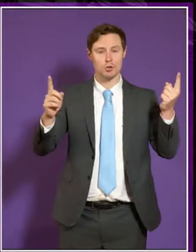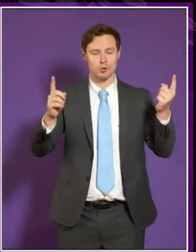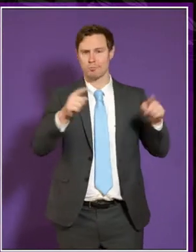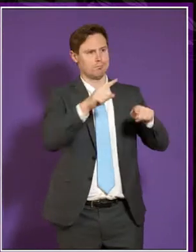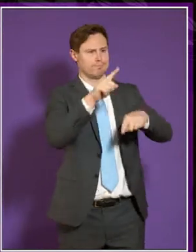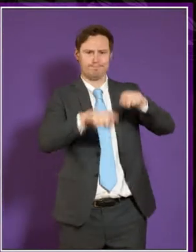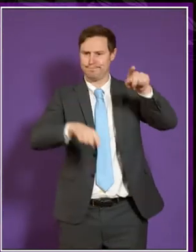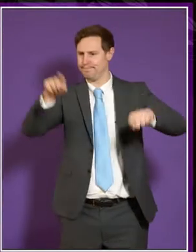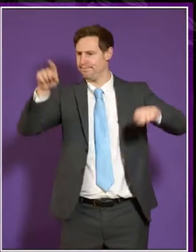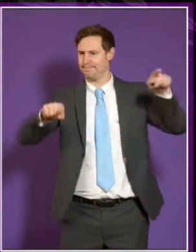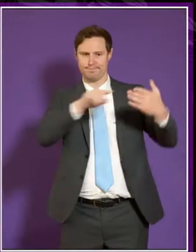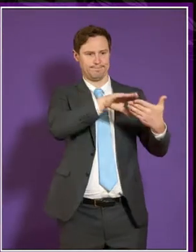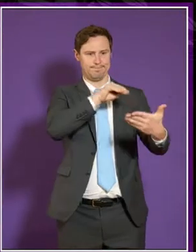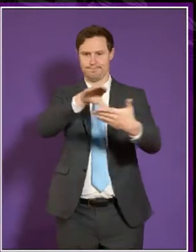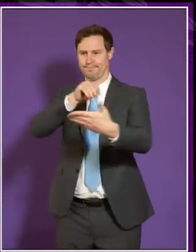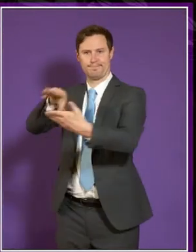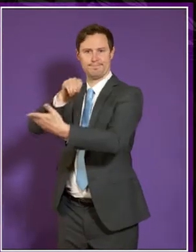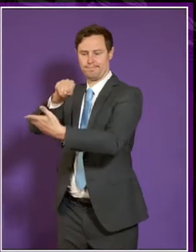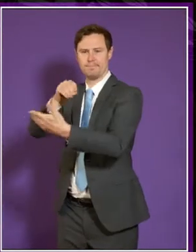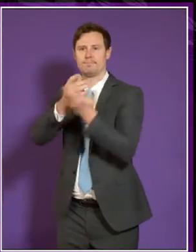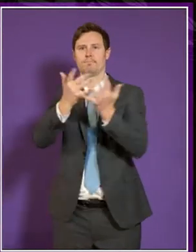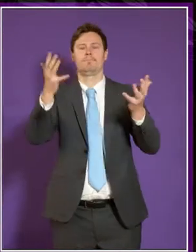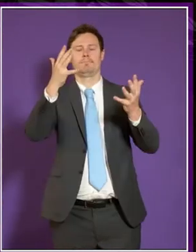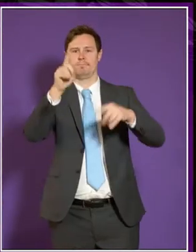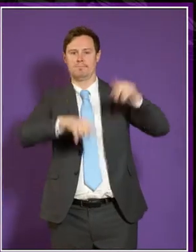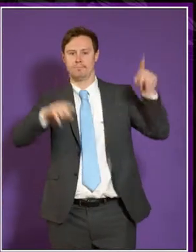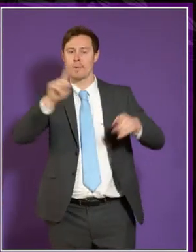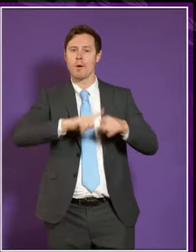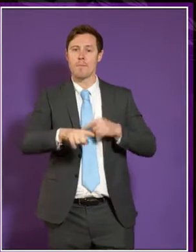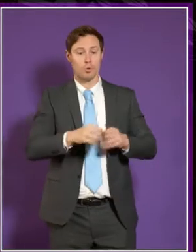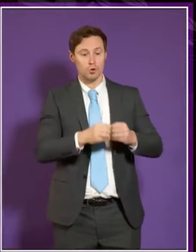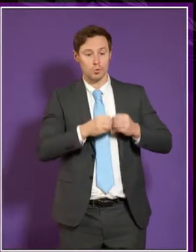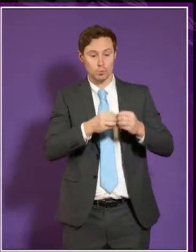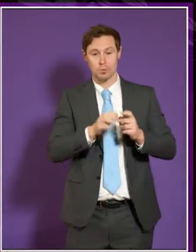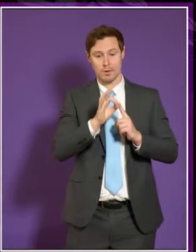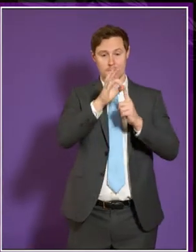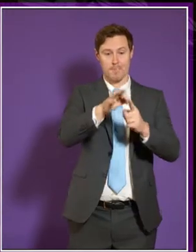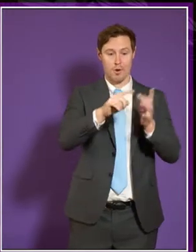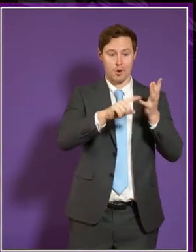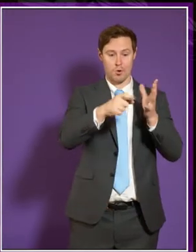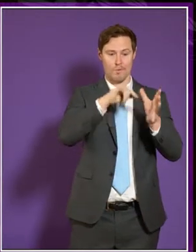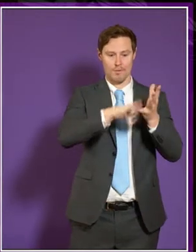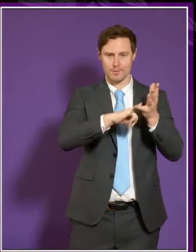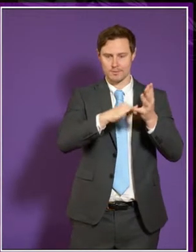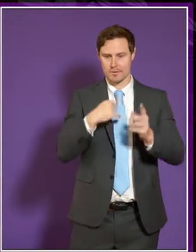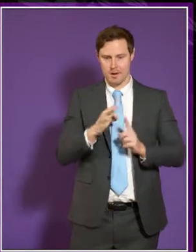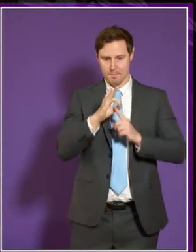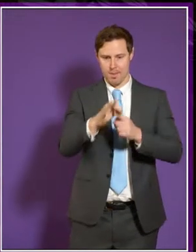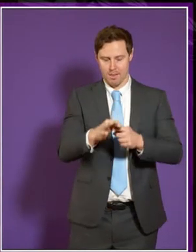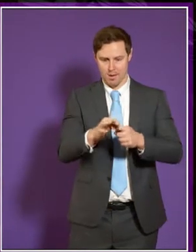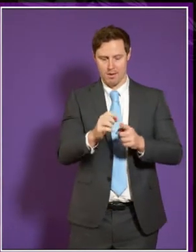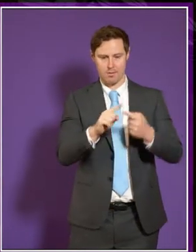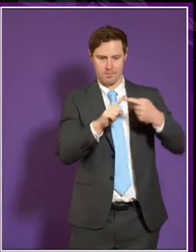different practice in different institutions. Because most students applying through UCAS apply to more than one institution. It's a very